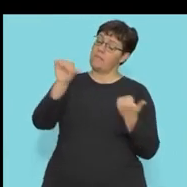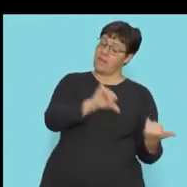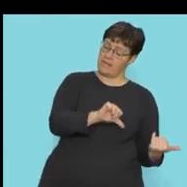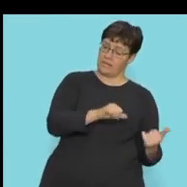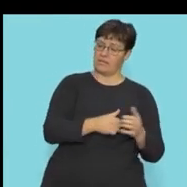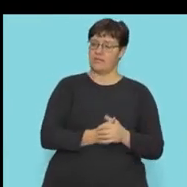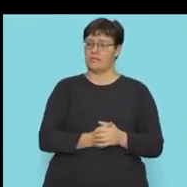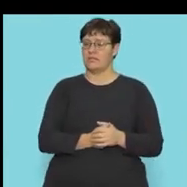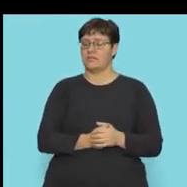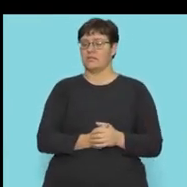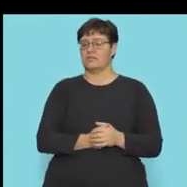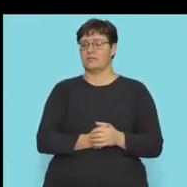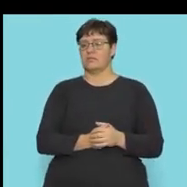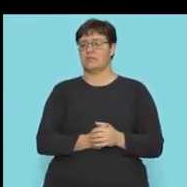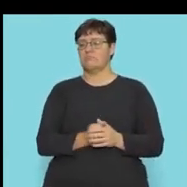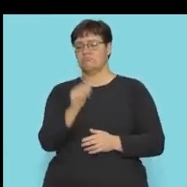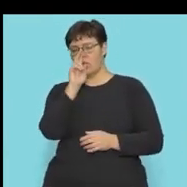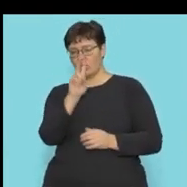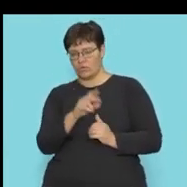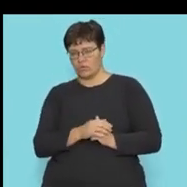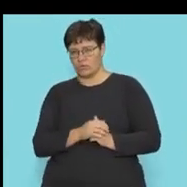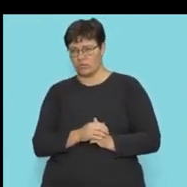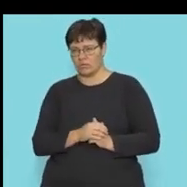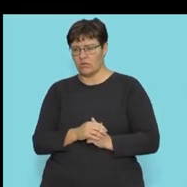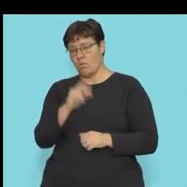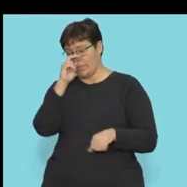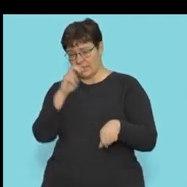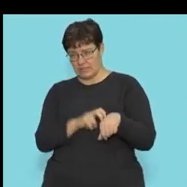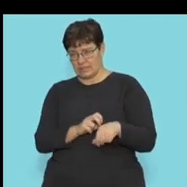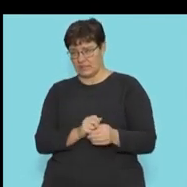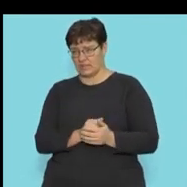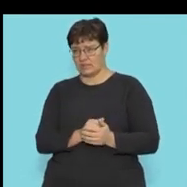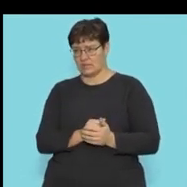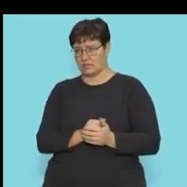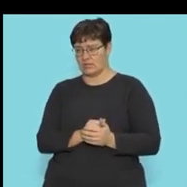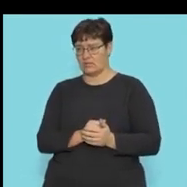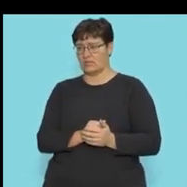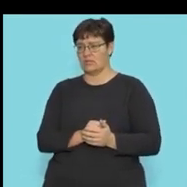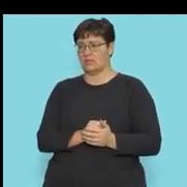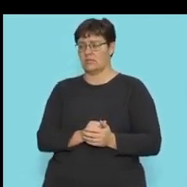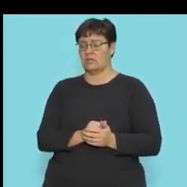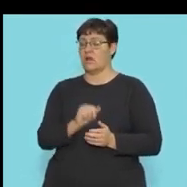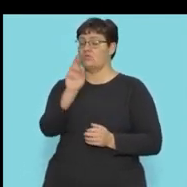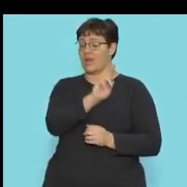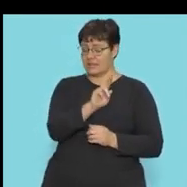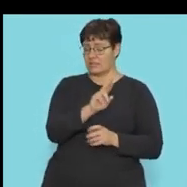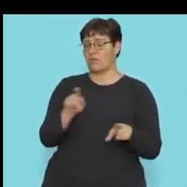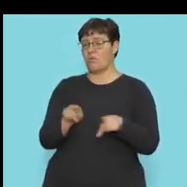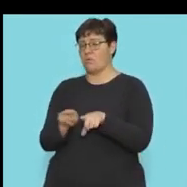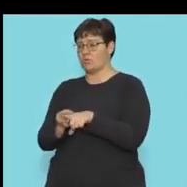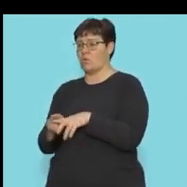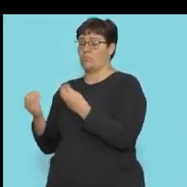to these components and look at what is needed. So we talk about the reactants and